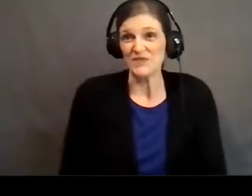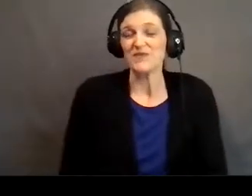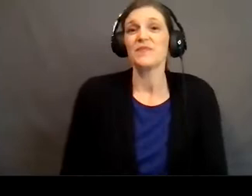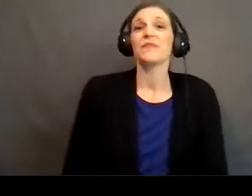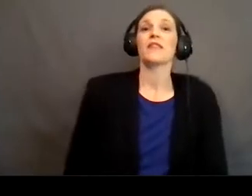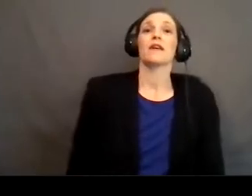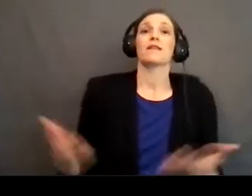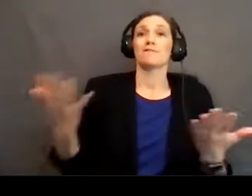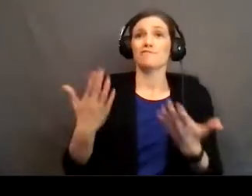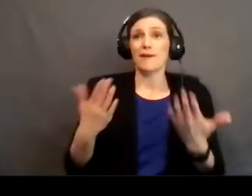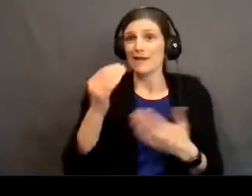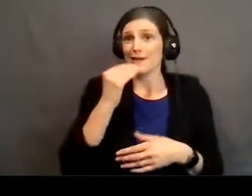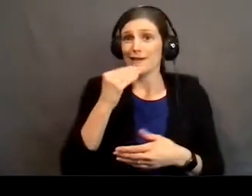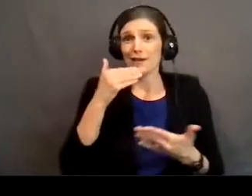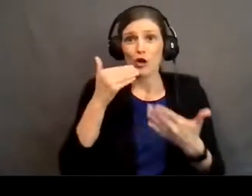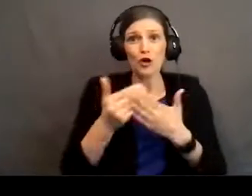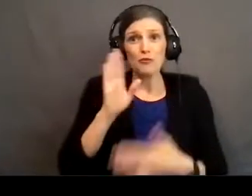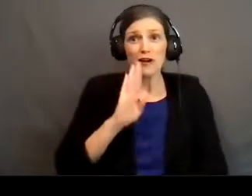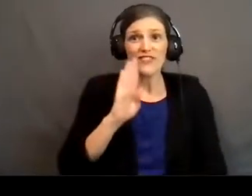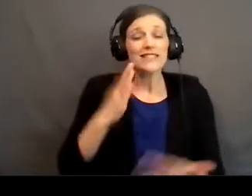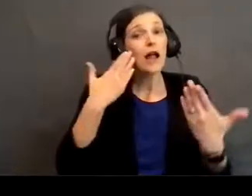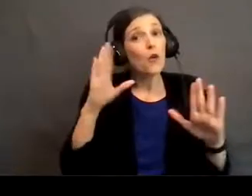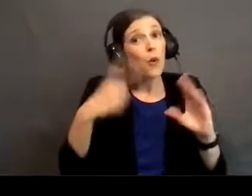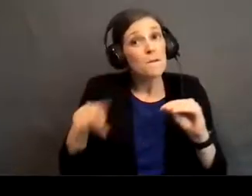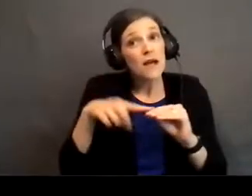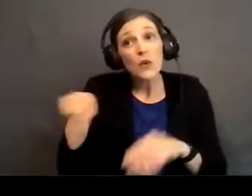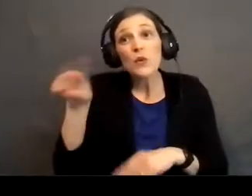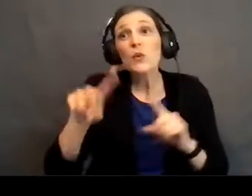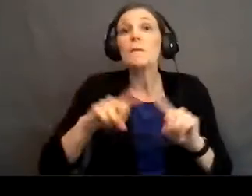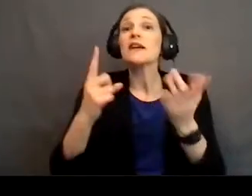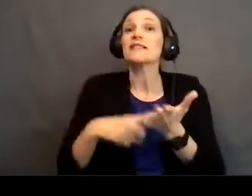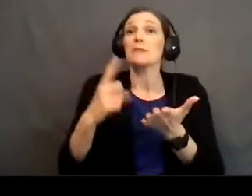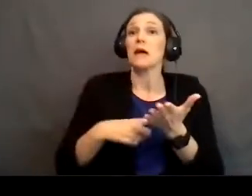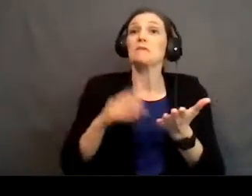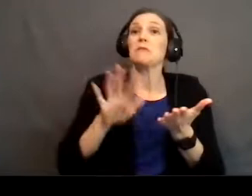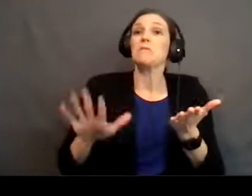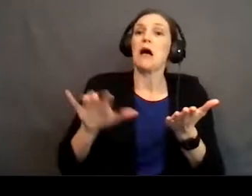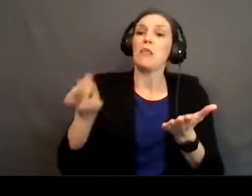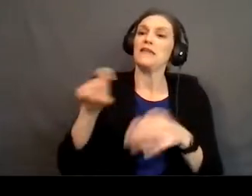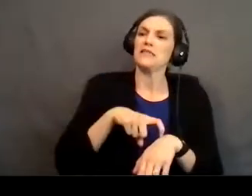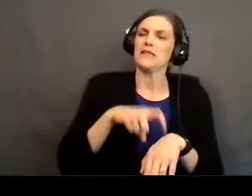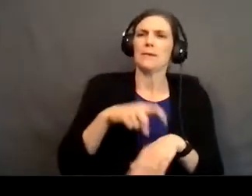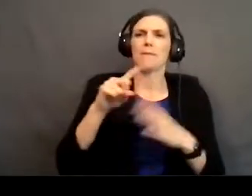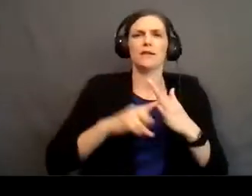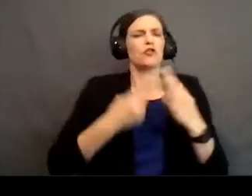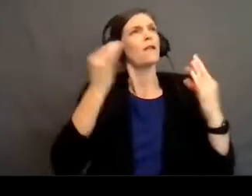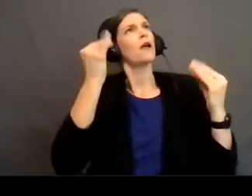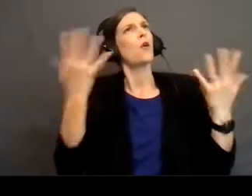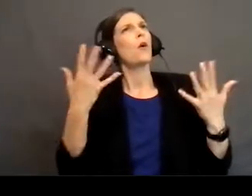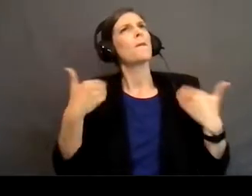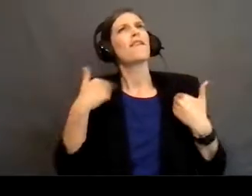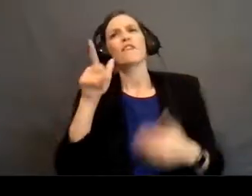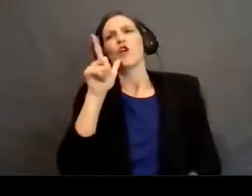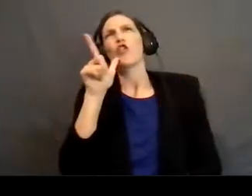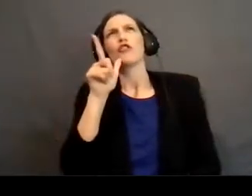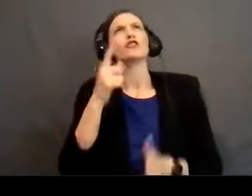How about just eating a good breakfast? I don't know about you but sometimes during the sermon about this time, I start to think, oh, what am I going to have for lunch? What